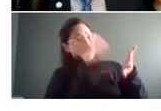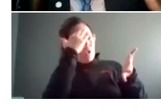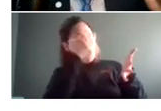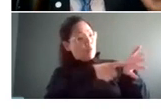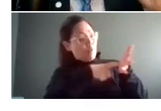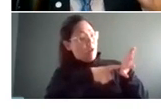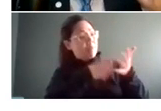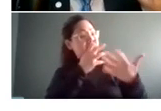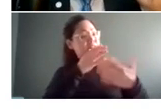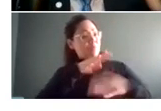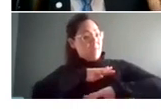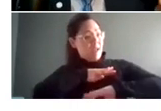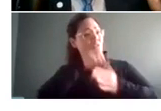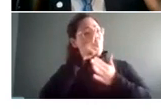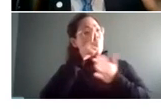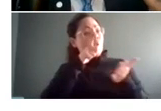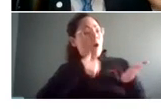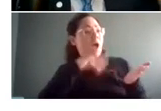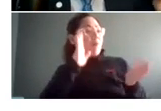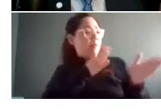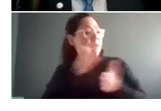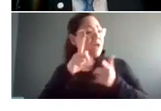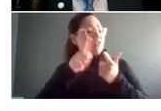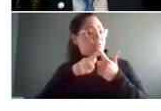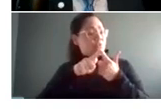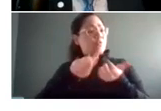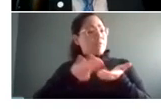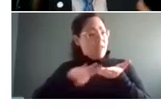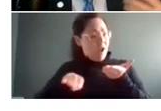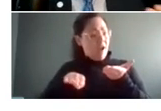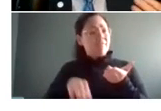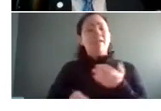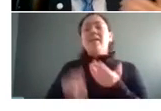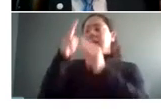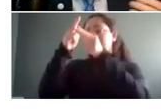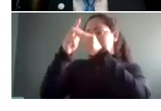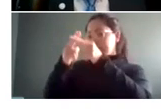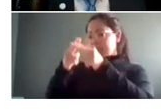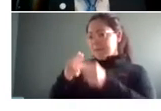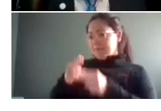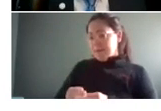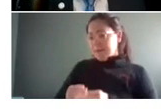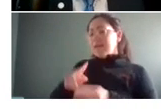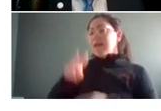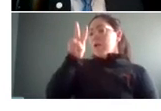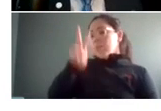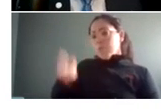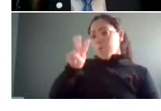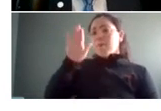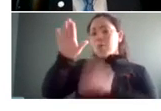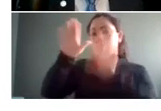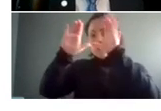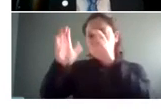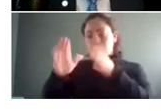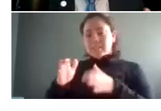that would be covered or would that would fit that criteria and then start looking at their protected basis all too